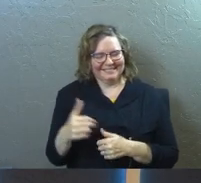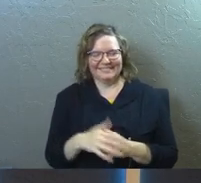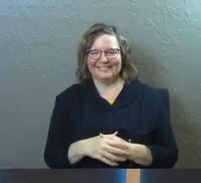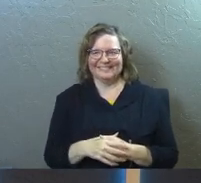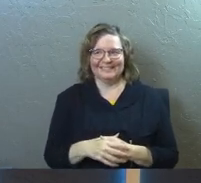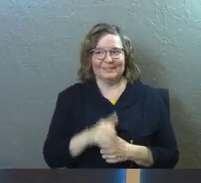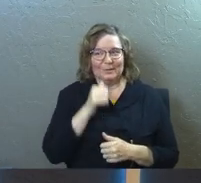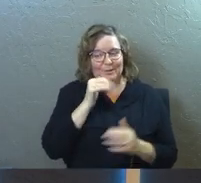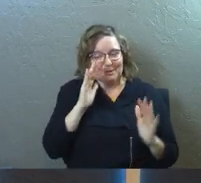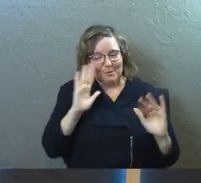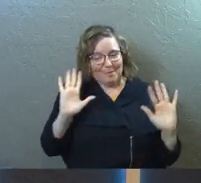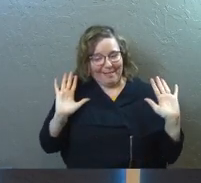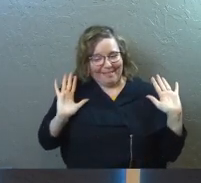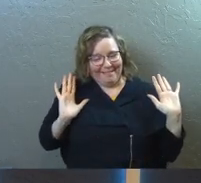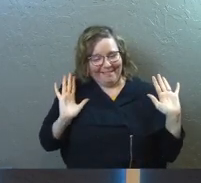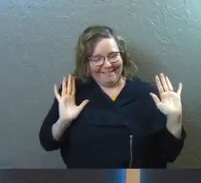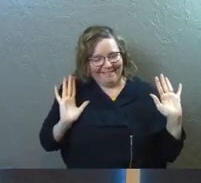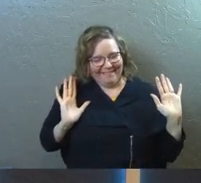Don't get me in trouble.